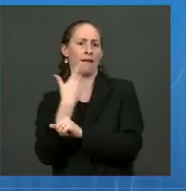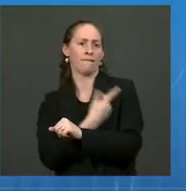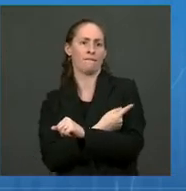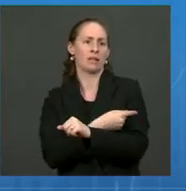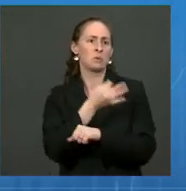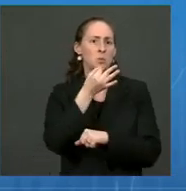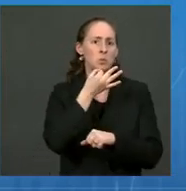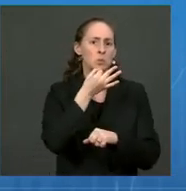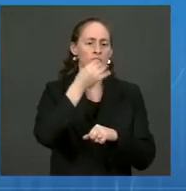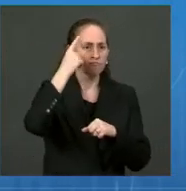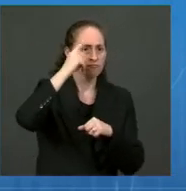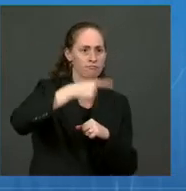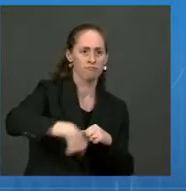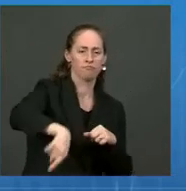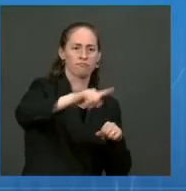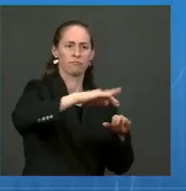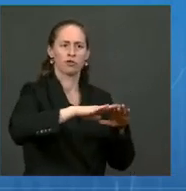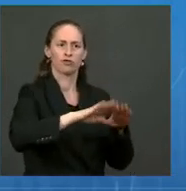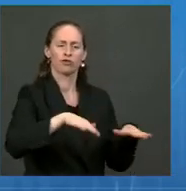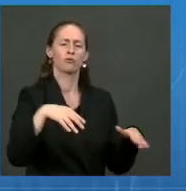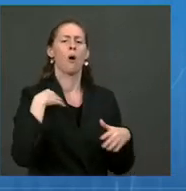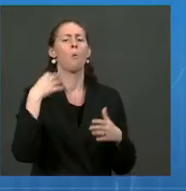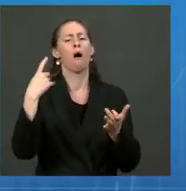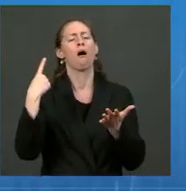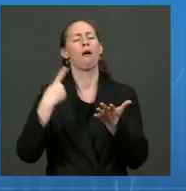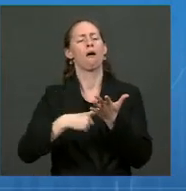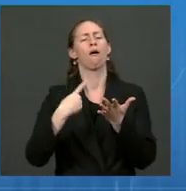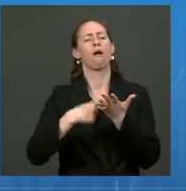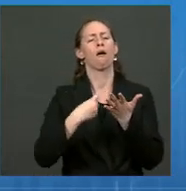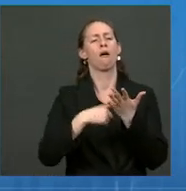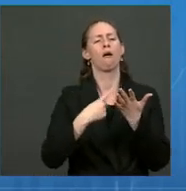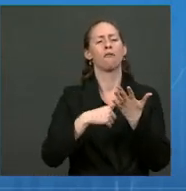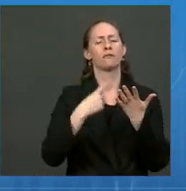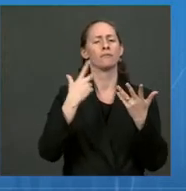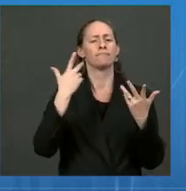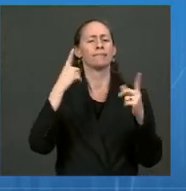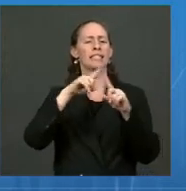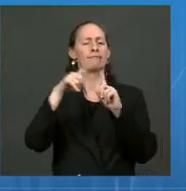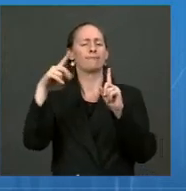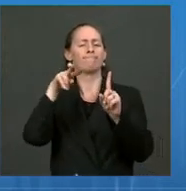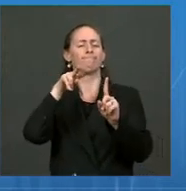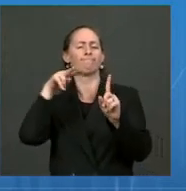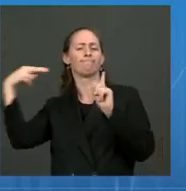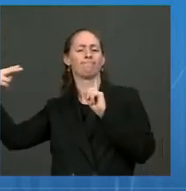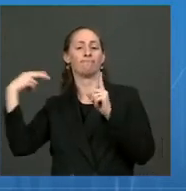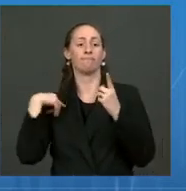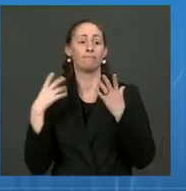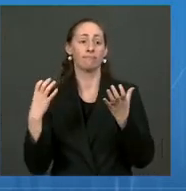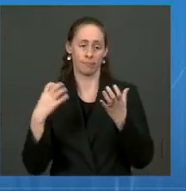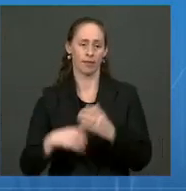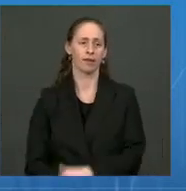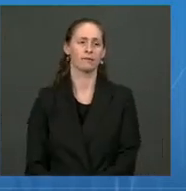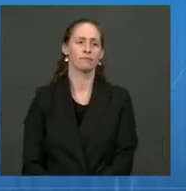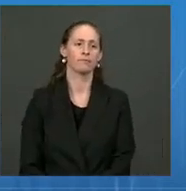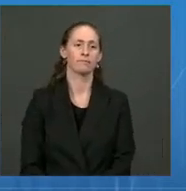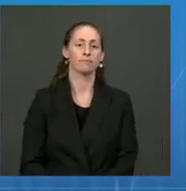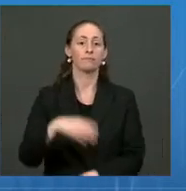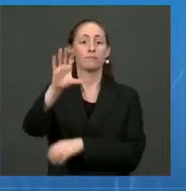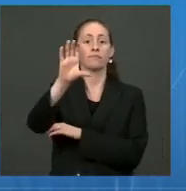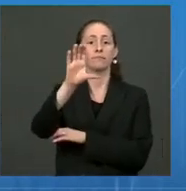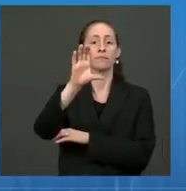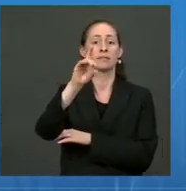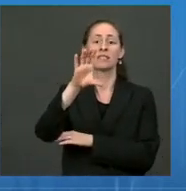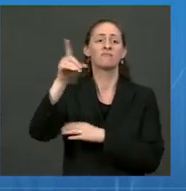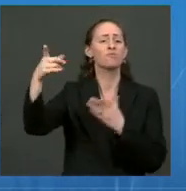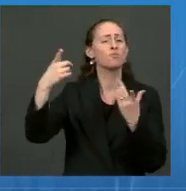and I wanted to step back and take a moment to put some of this into perspective. CDC's data presented at yesterday's